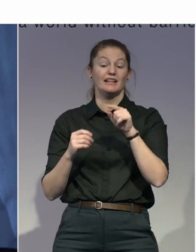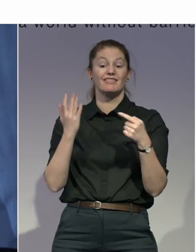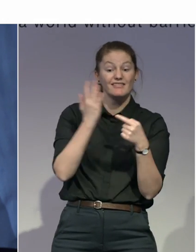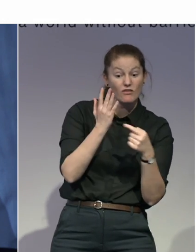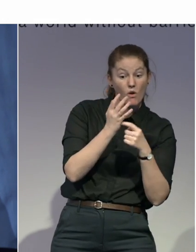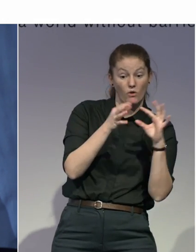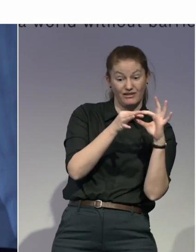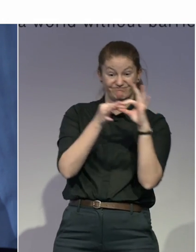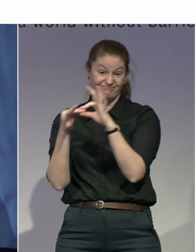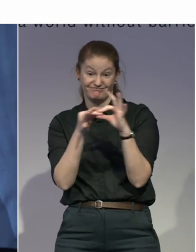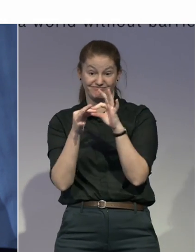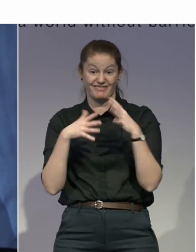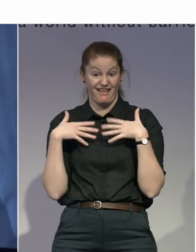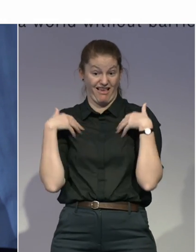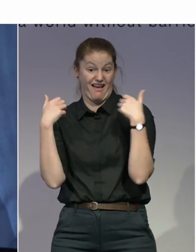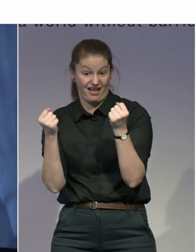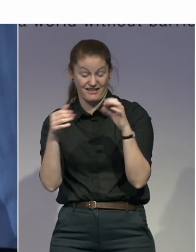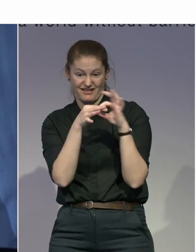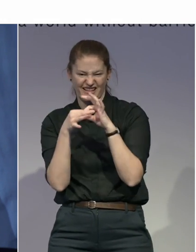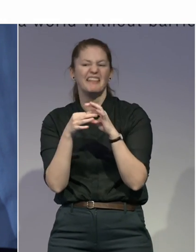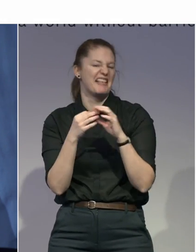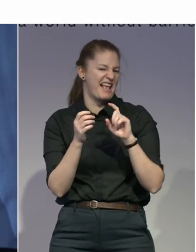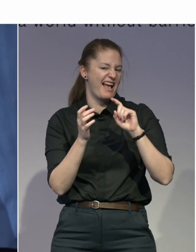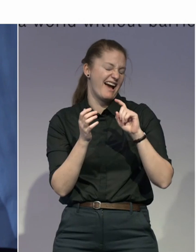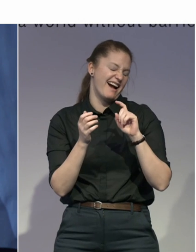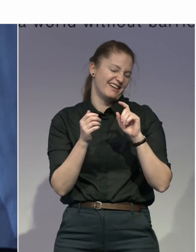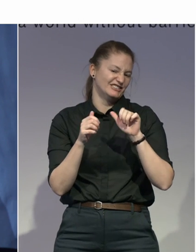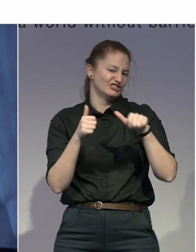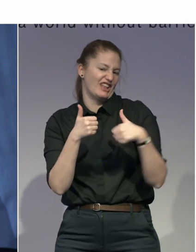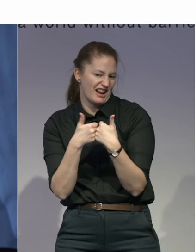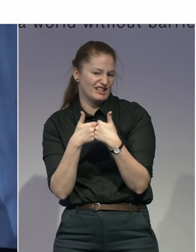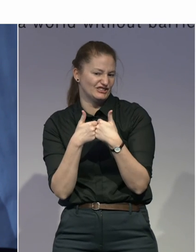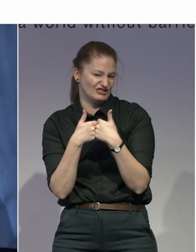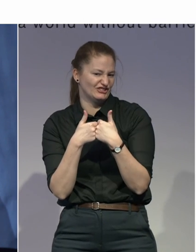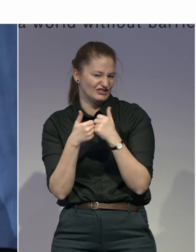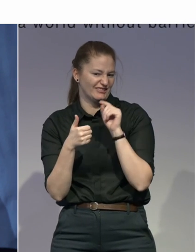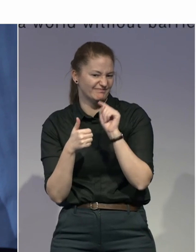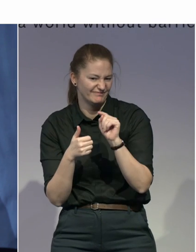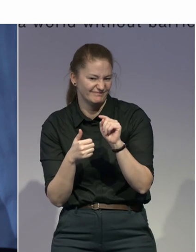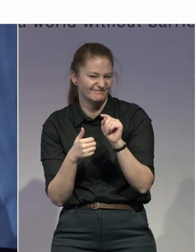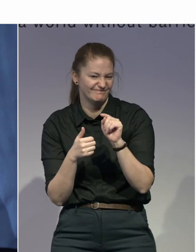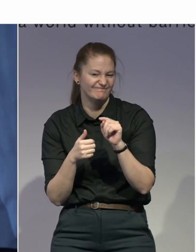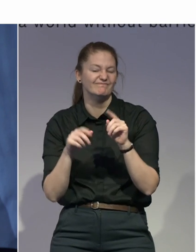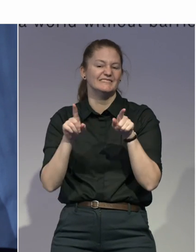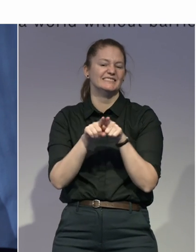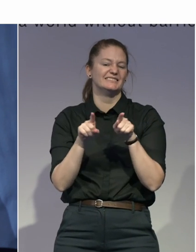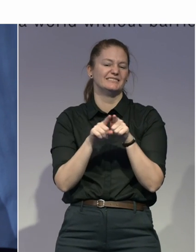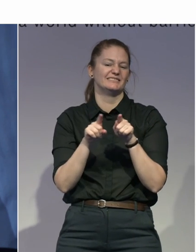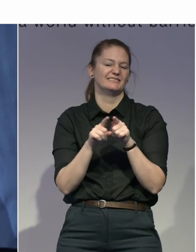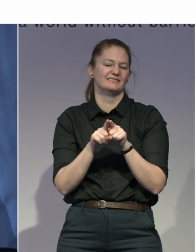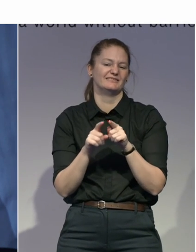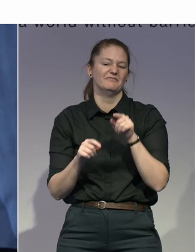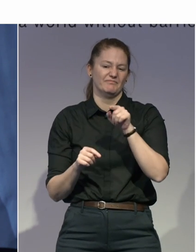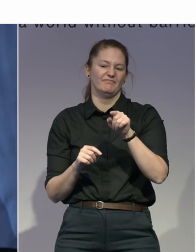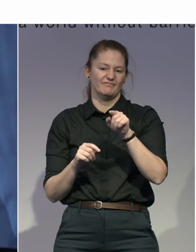legislation for which healthcare is a national matter, so it's not a European matter. So that's why